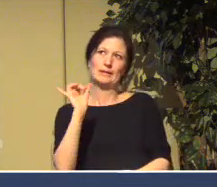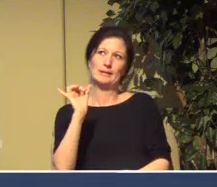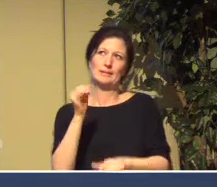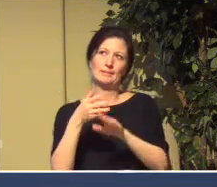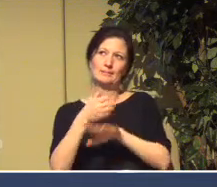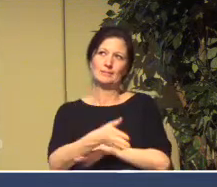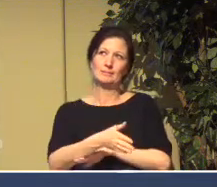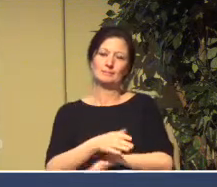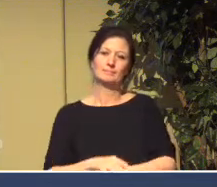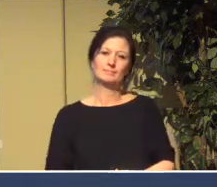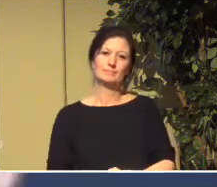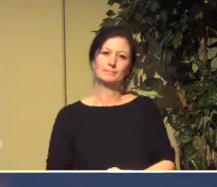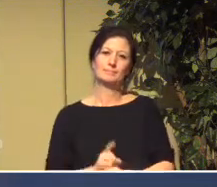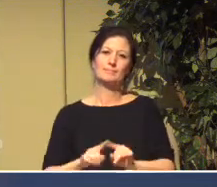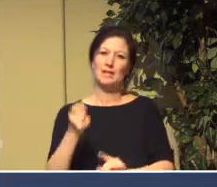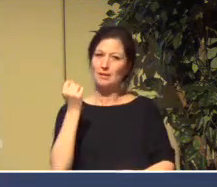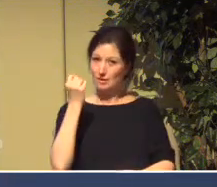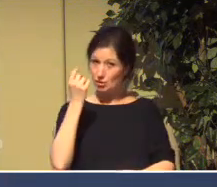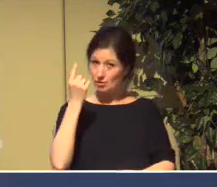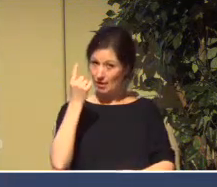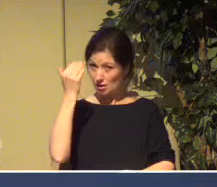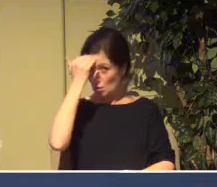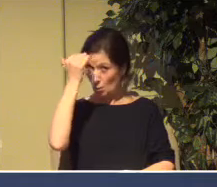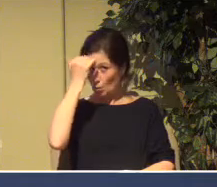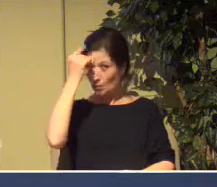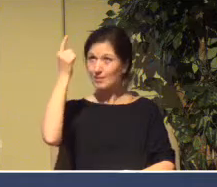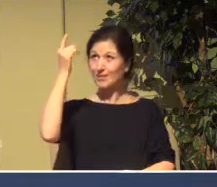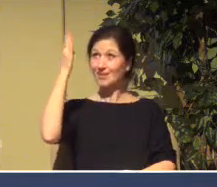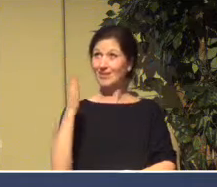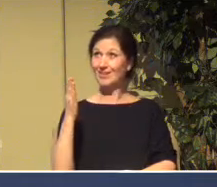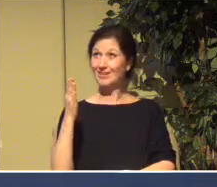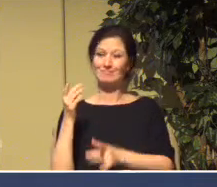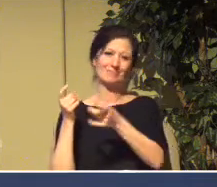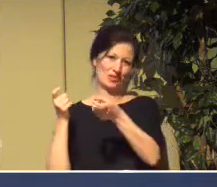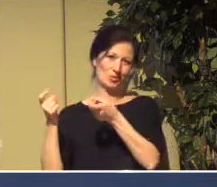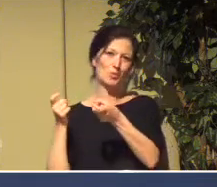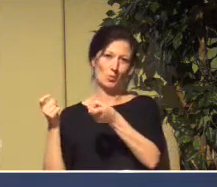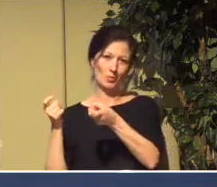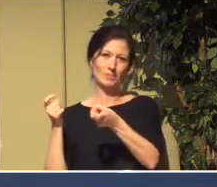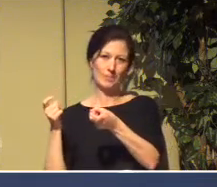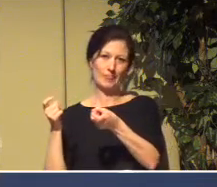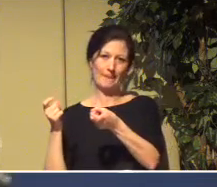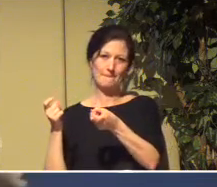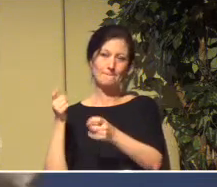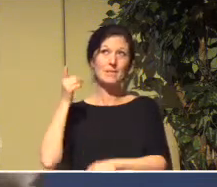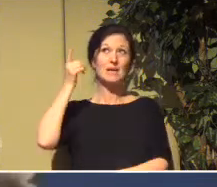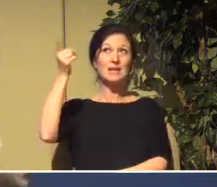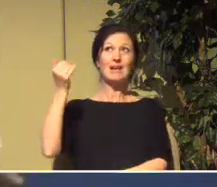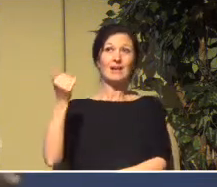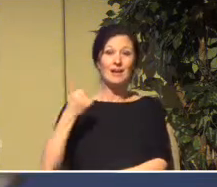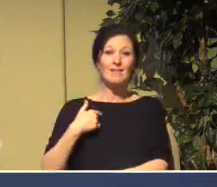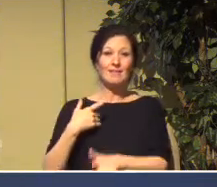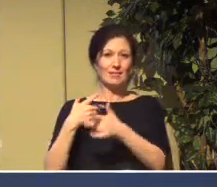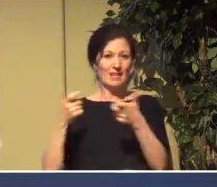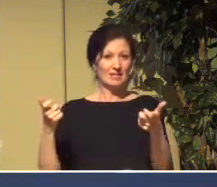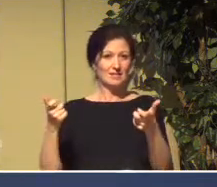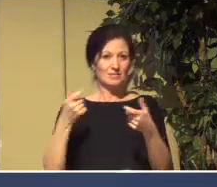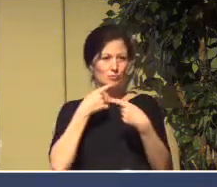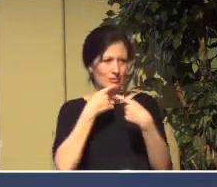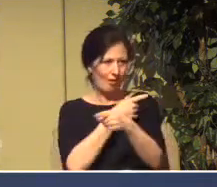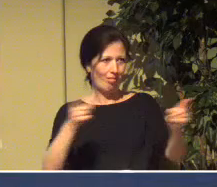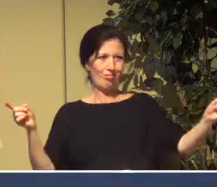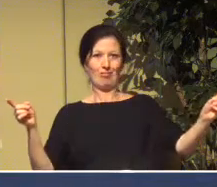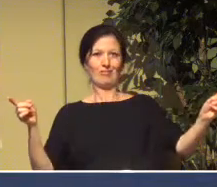God is in control. He has things to say to us. He has